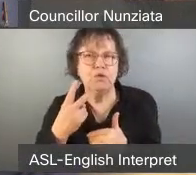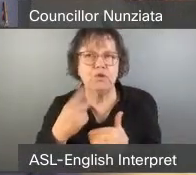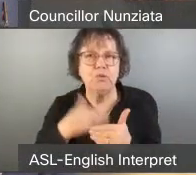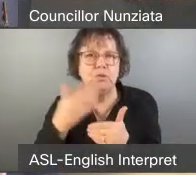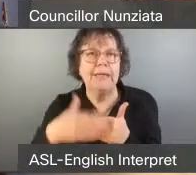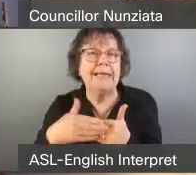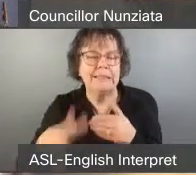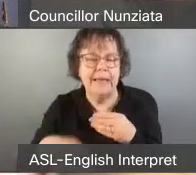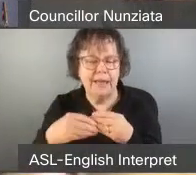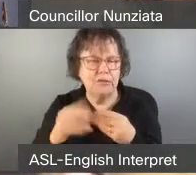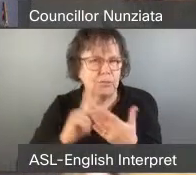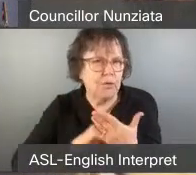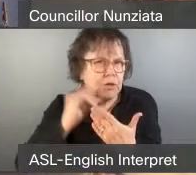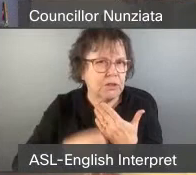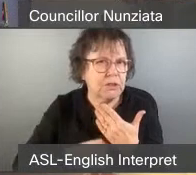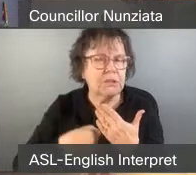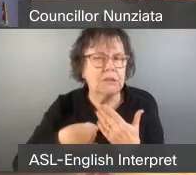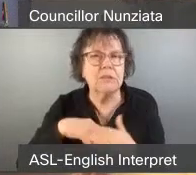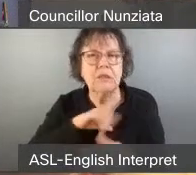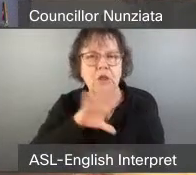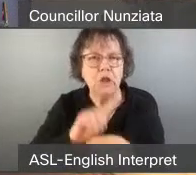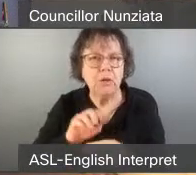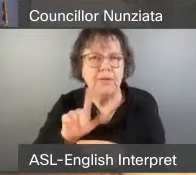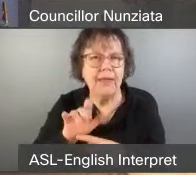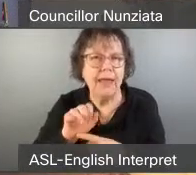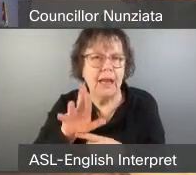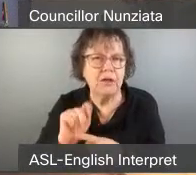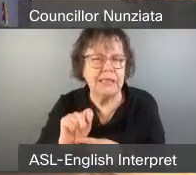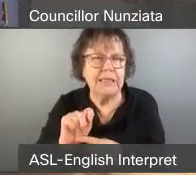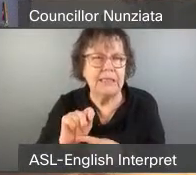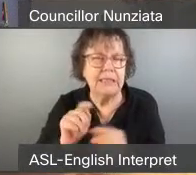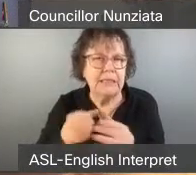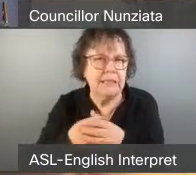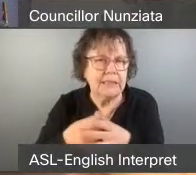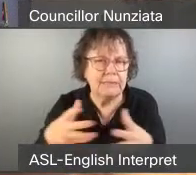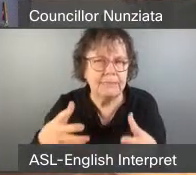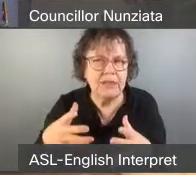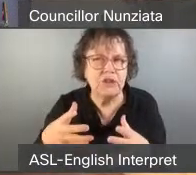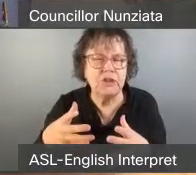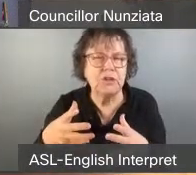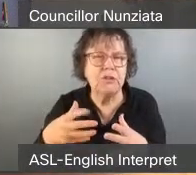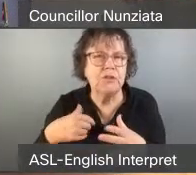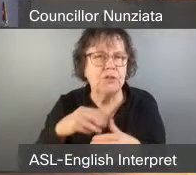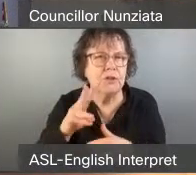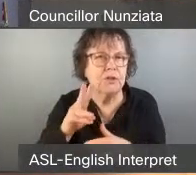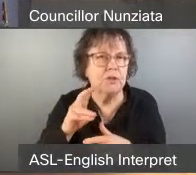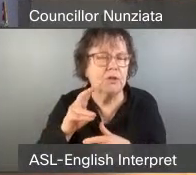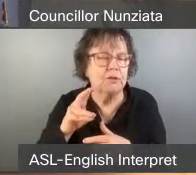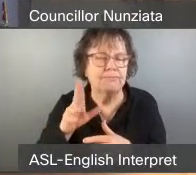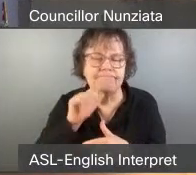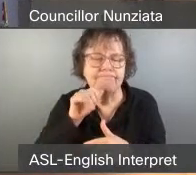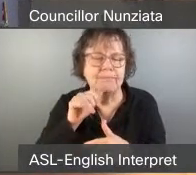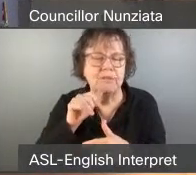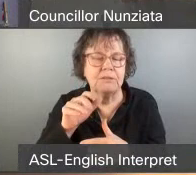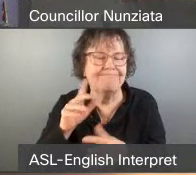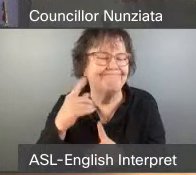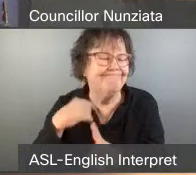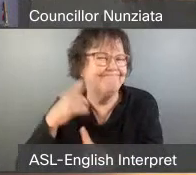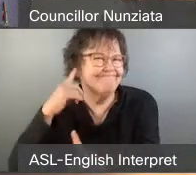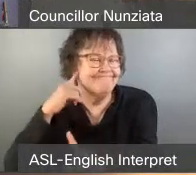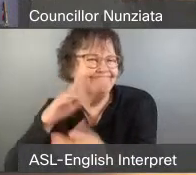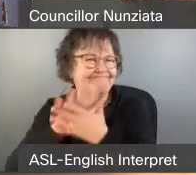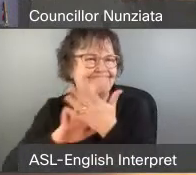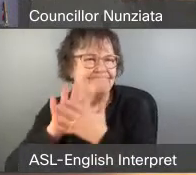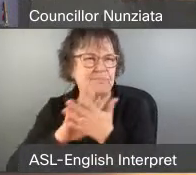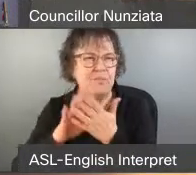with the LRT extension that's in Scarborough and since Scarborough is so well represented. On this call, I should point out that that other transit